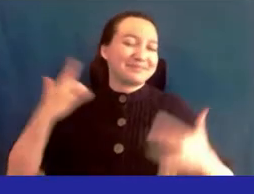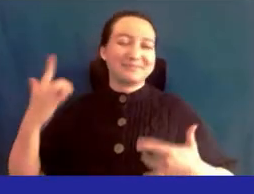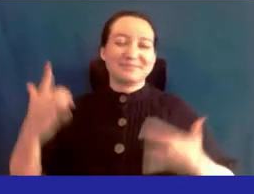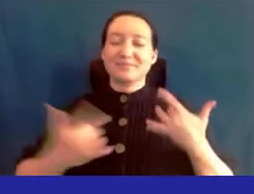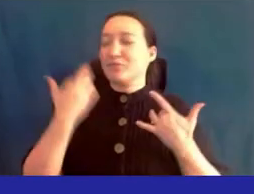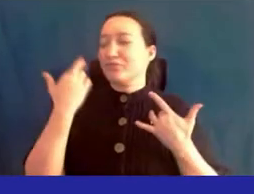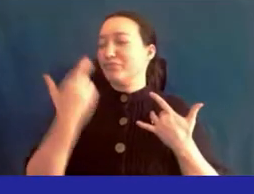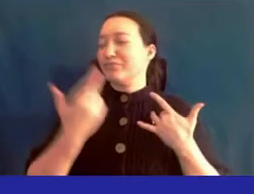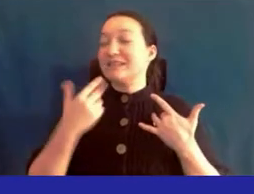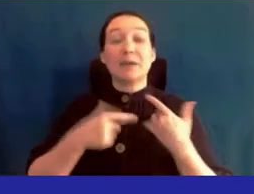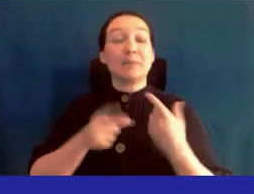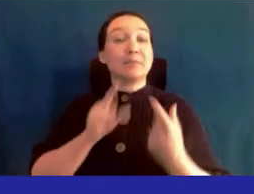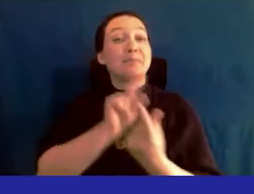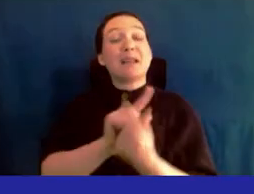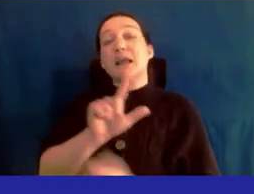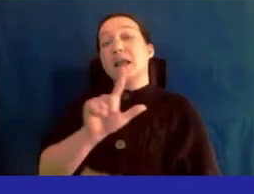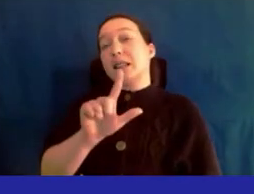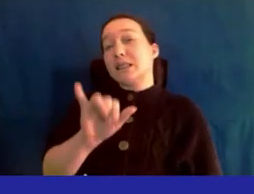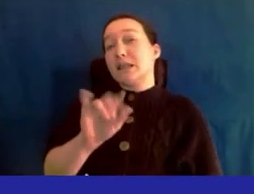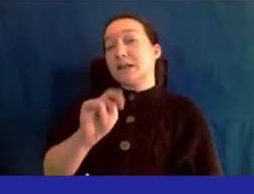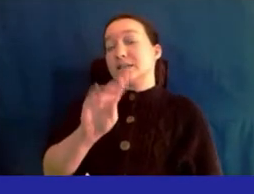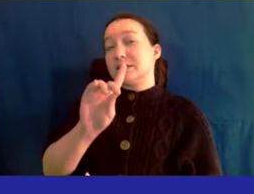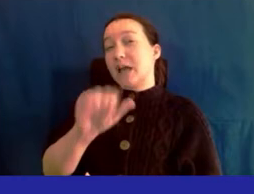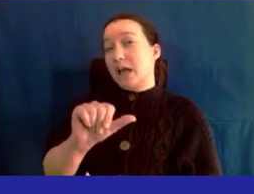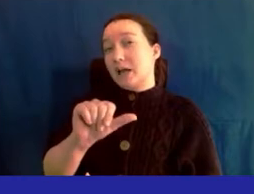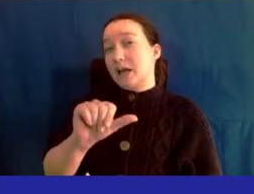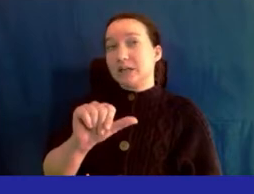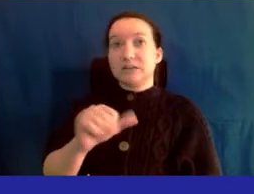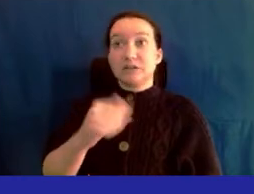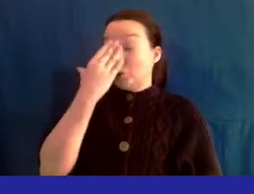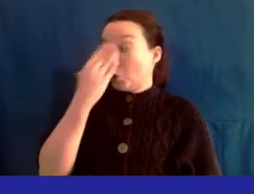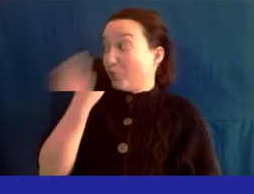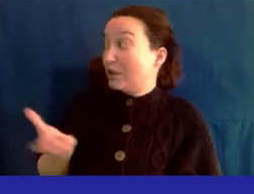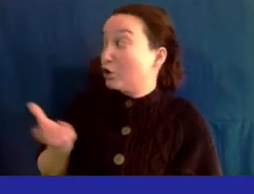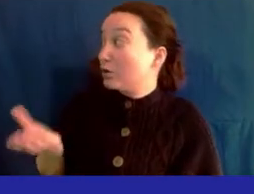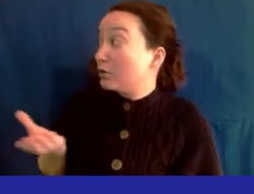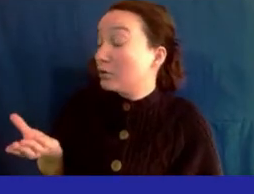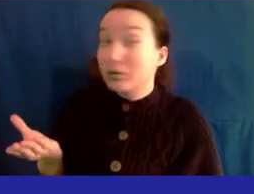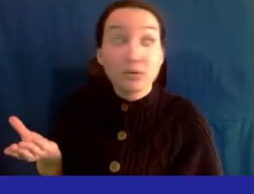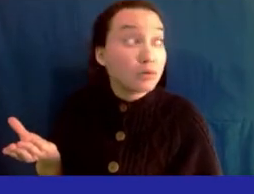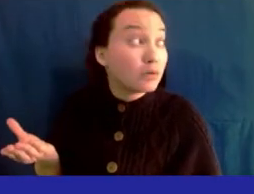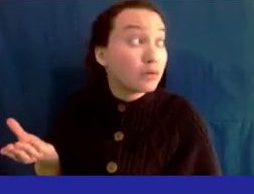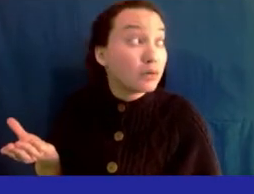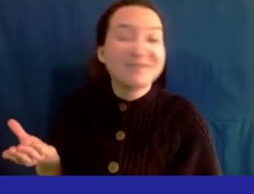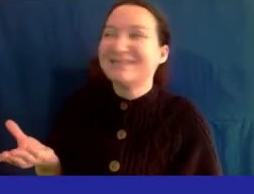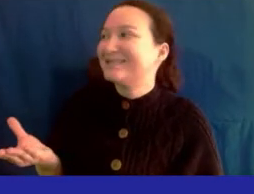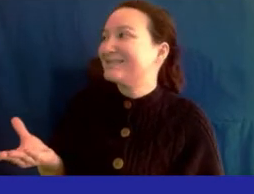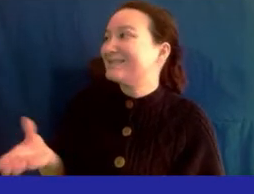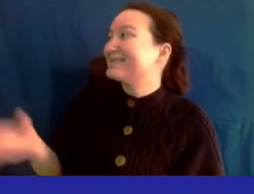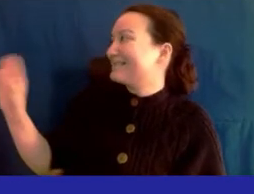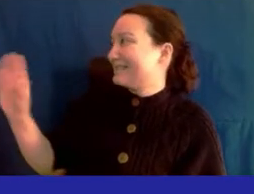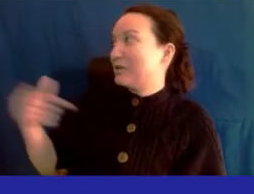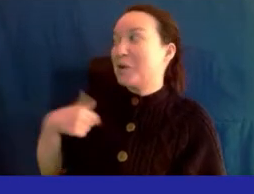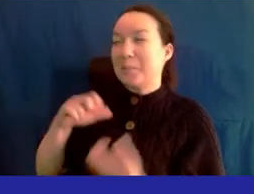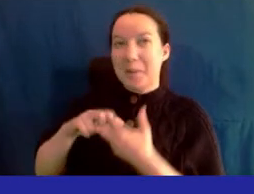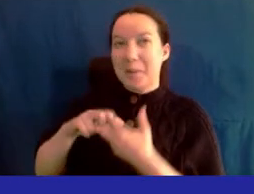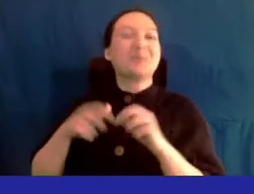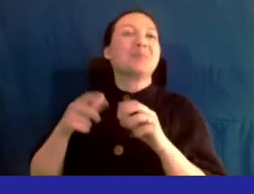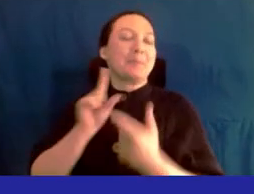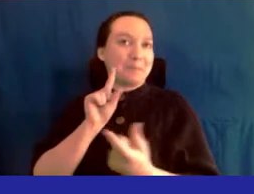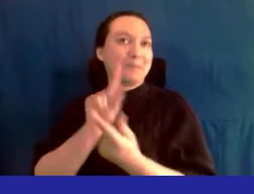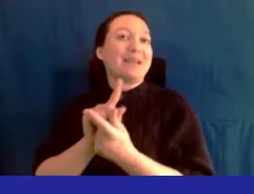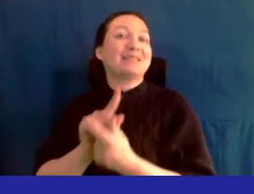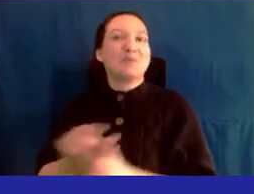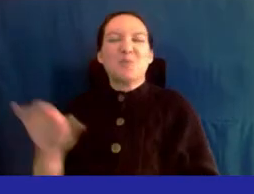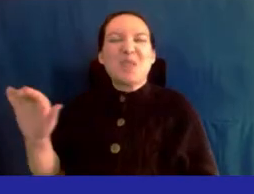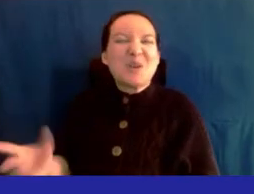I also met Linda Boulon. I don't know if she's here. Yes, no problem. I met her and the little